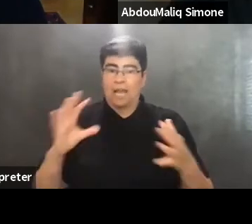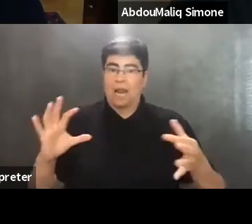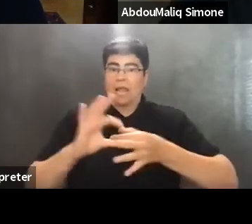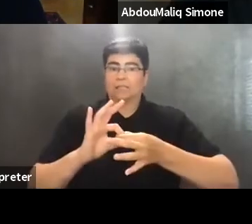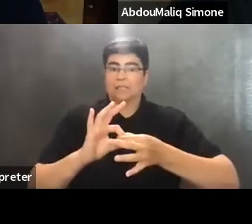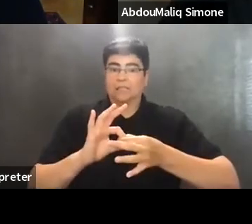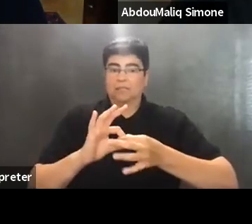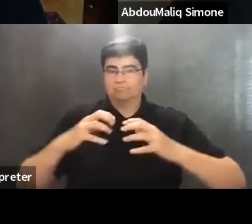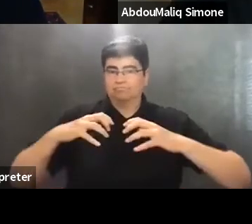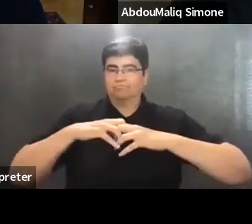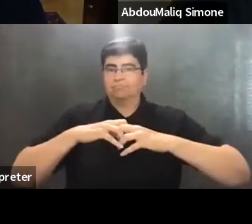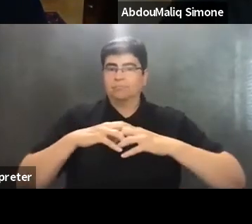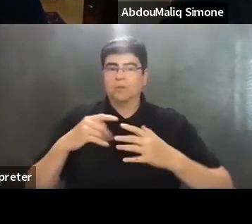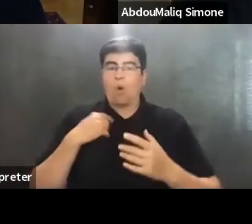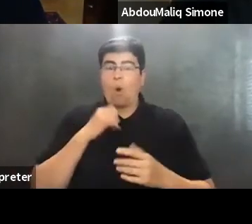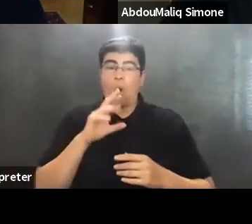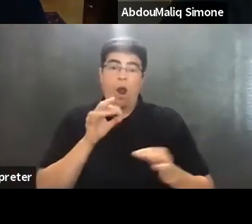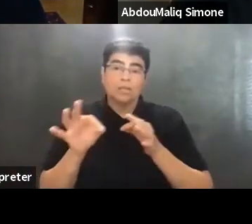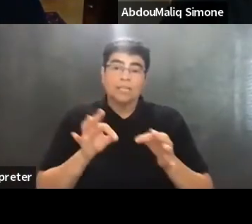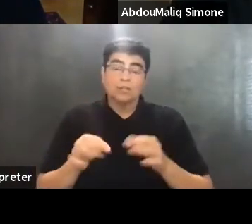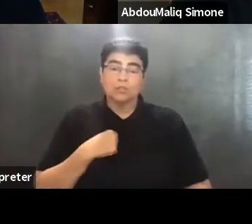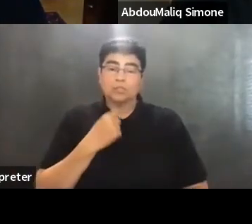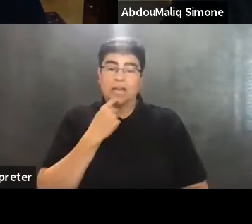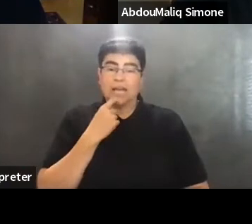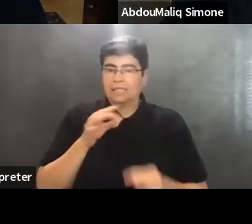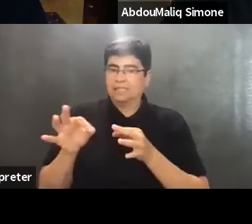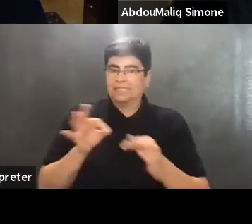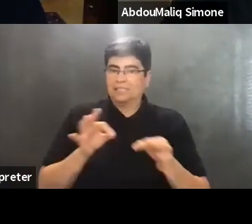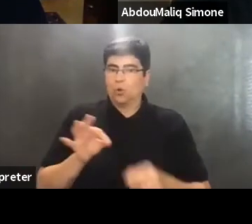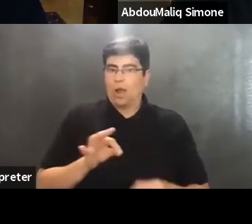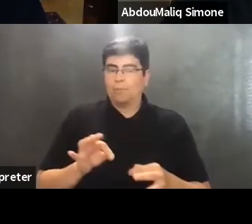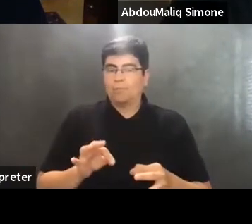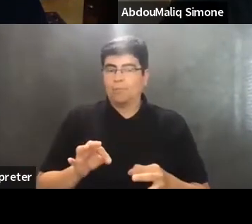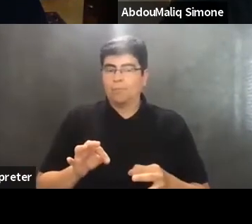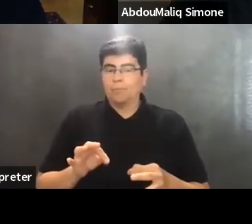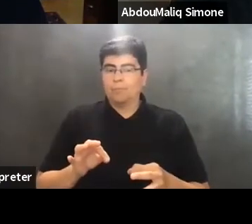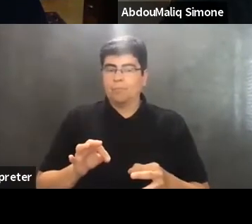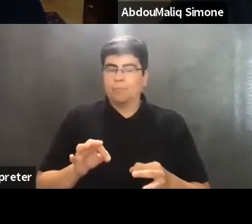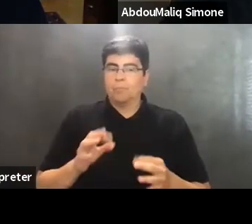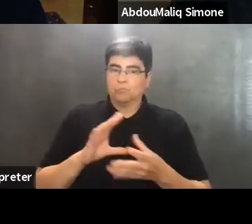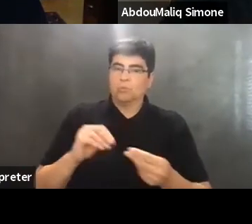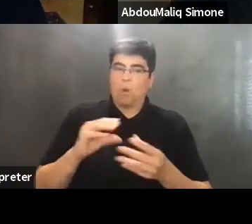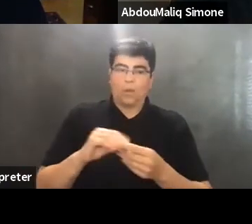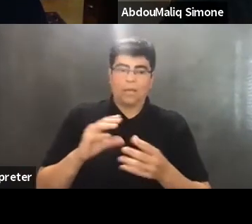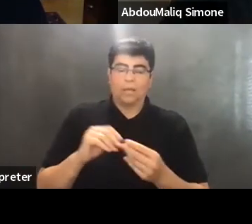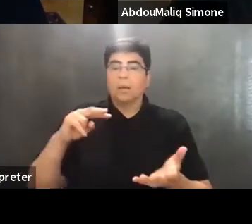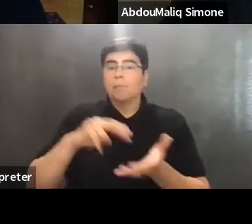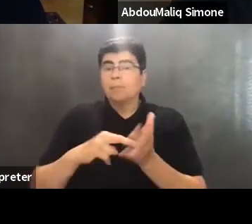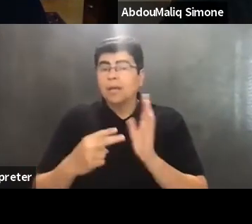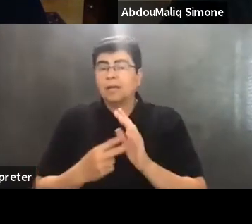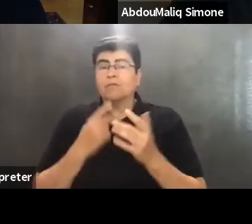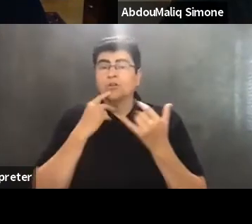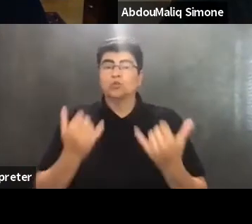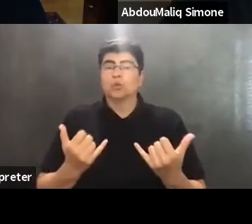or articulated, which is to say, described, spoken of, meaningfully today,